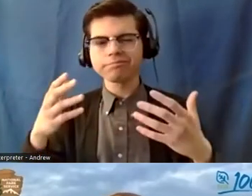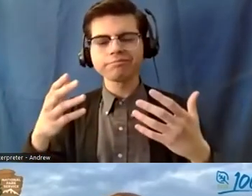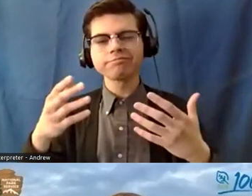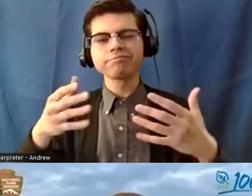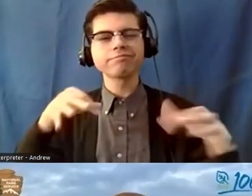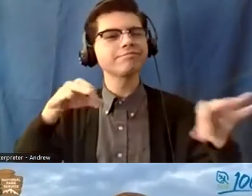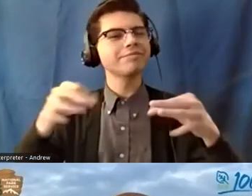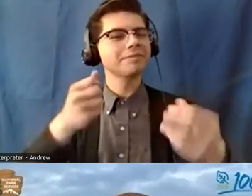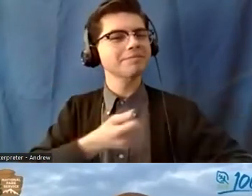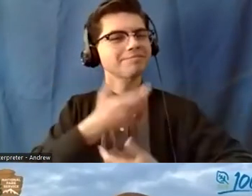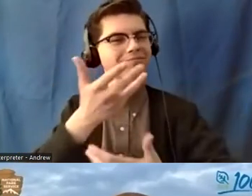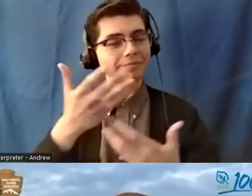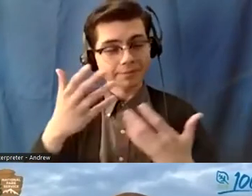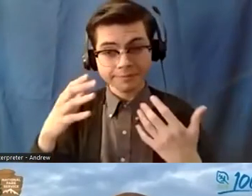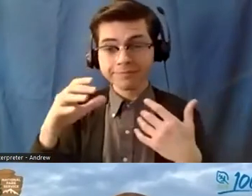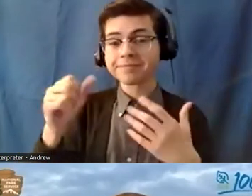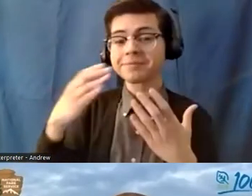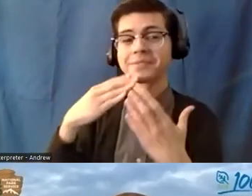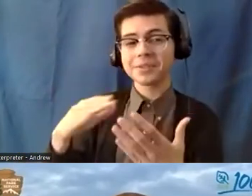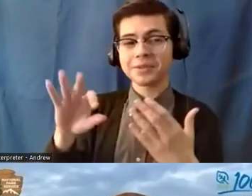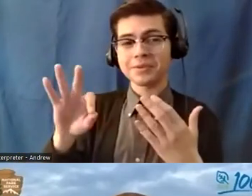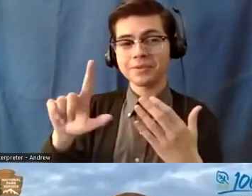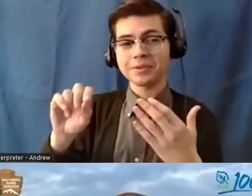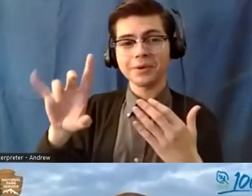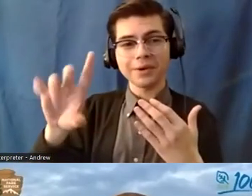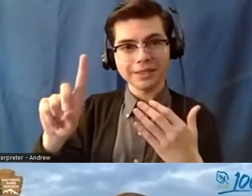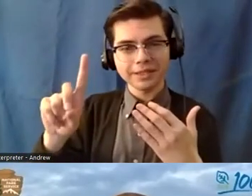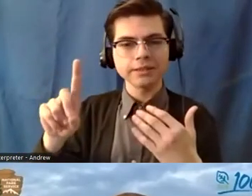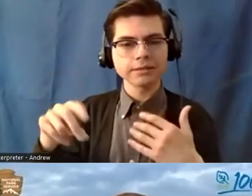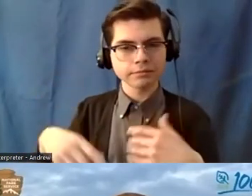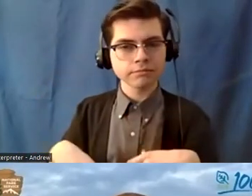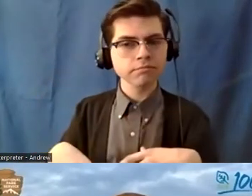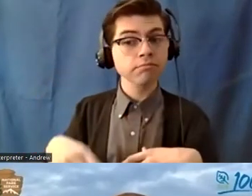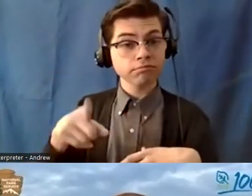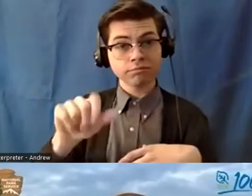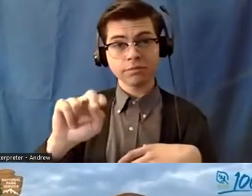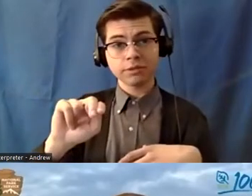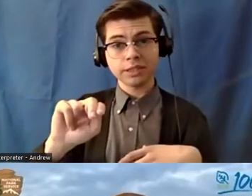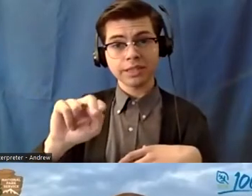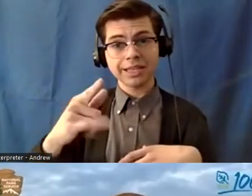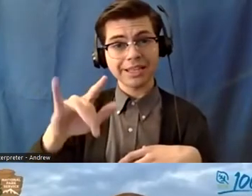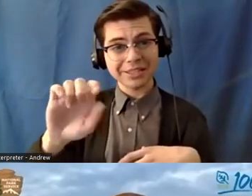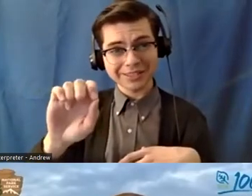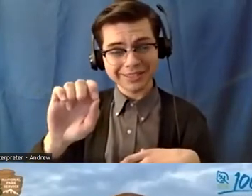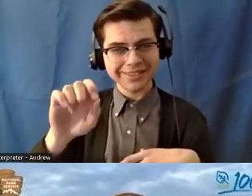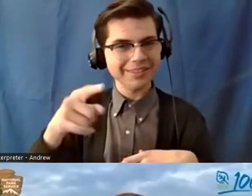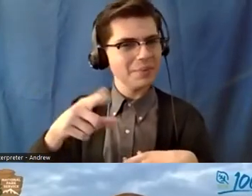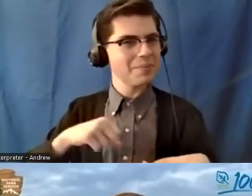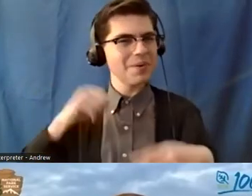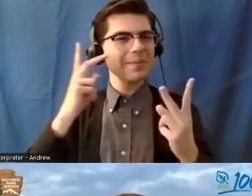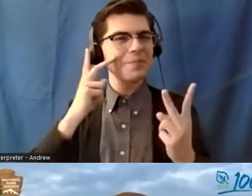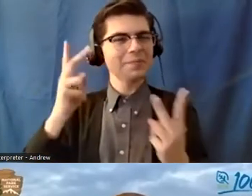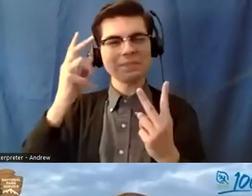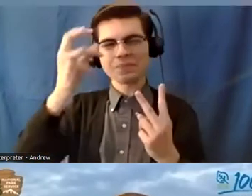yes thank you floyd how about you angie a proud proud moment from from